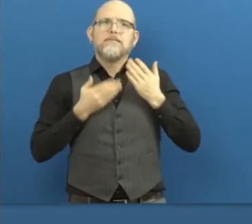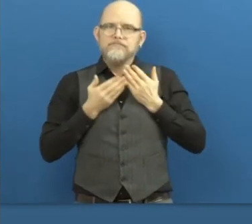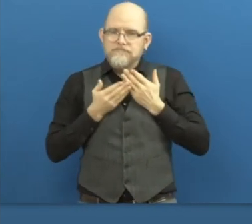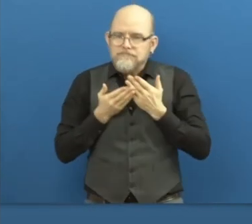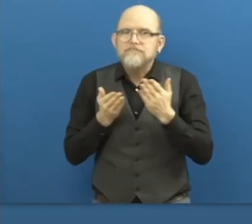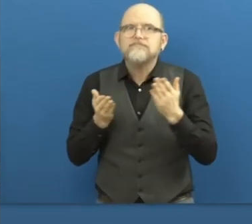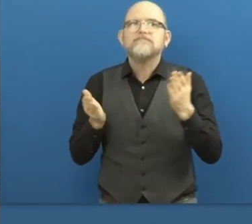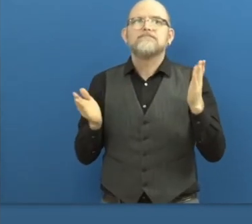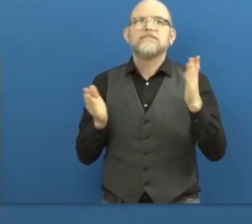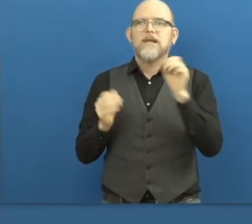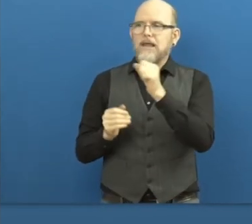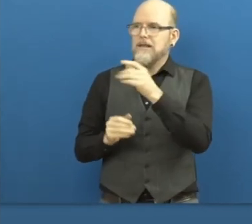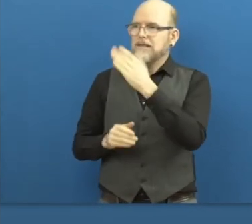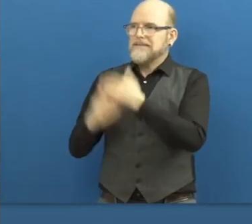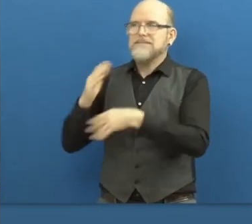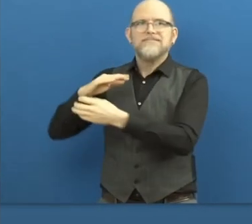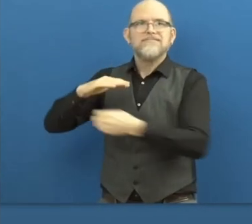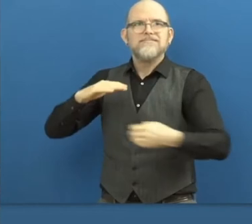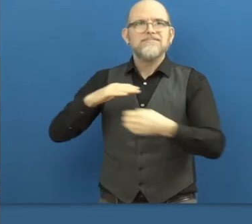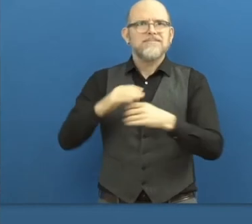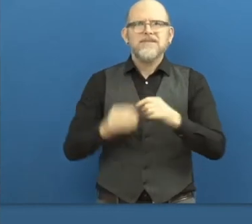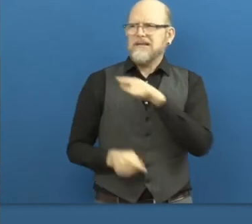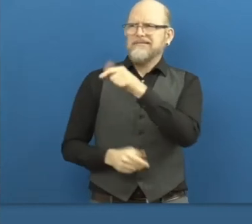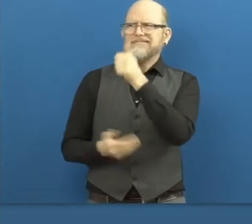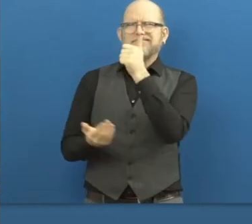Gabriel, did you want to come in on that challenge?